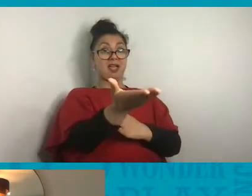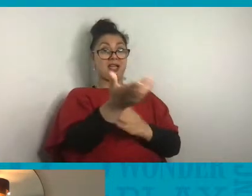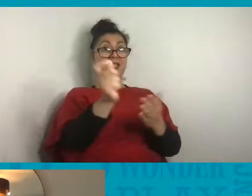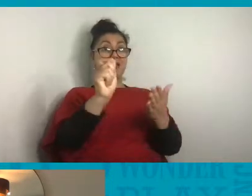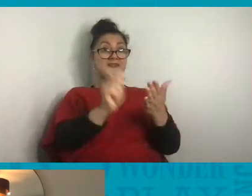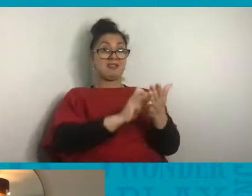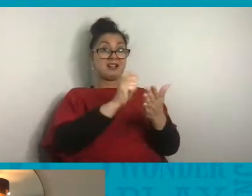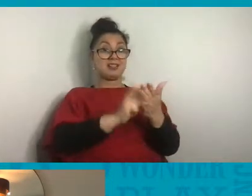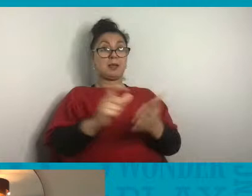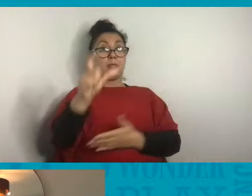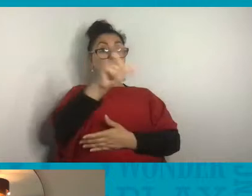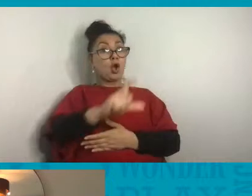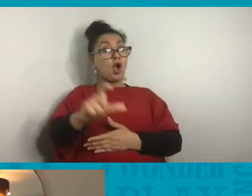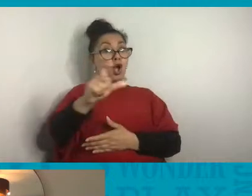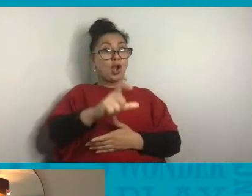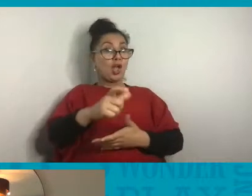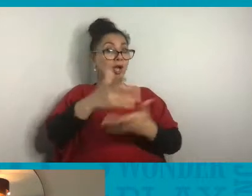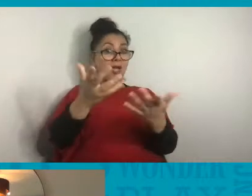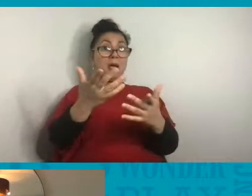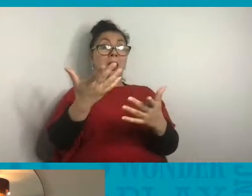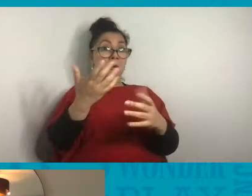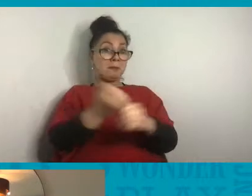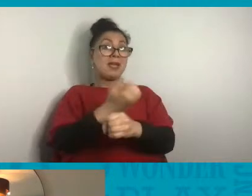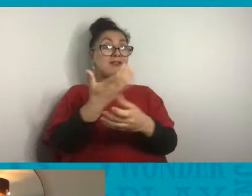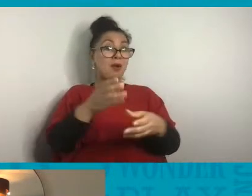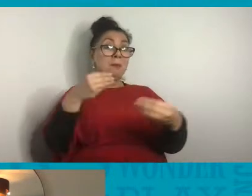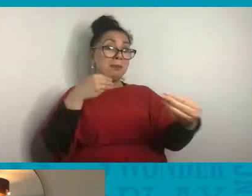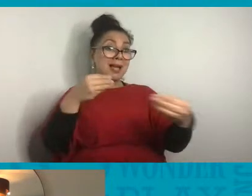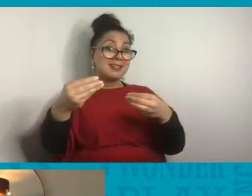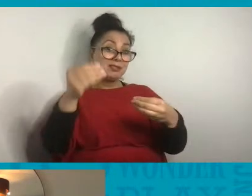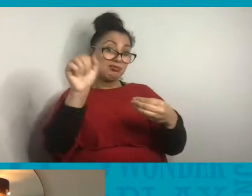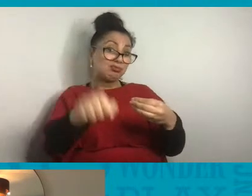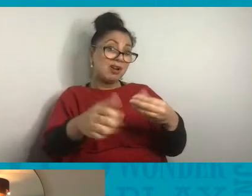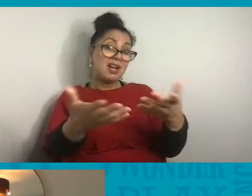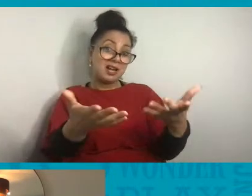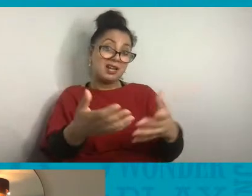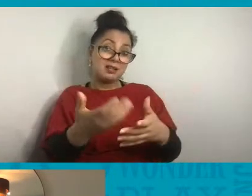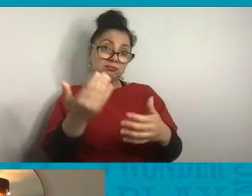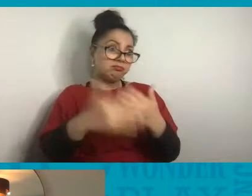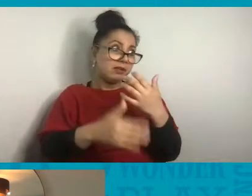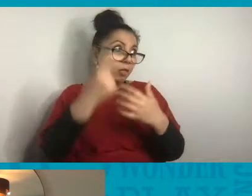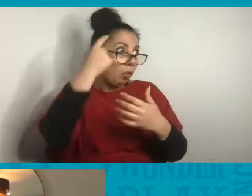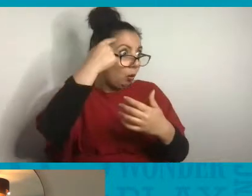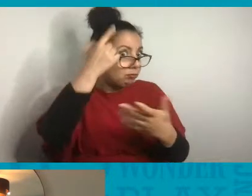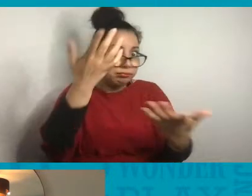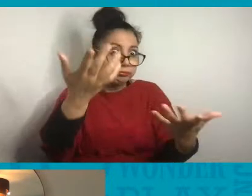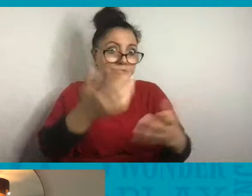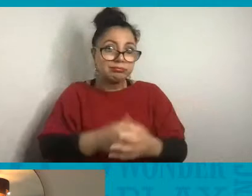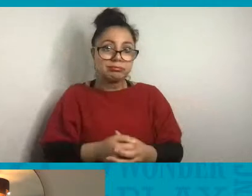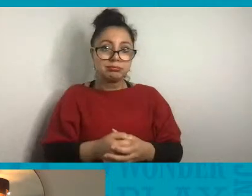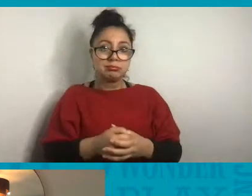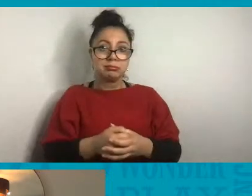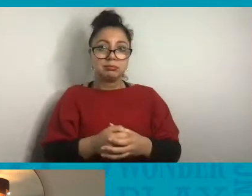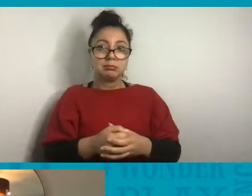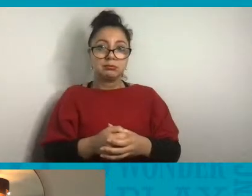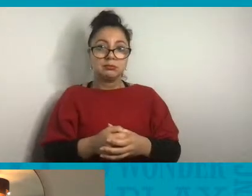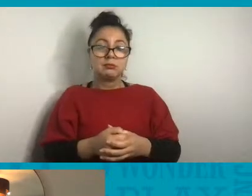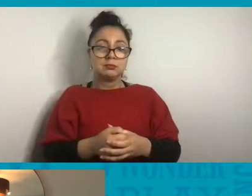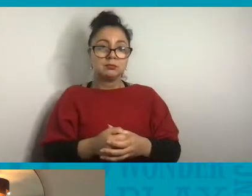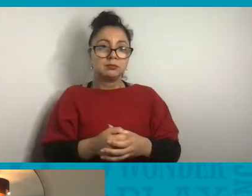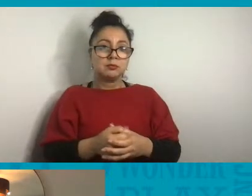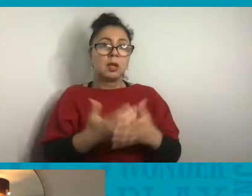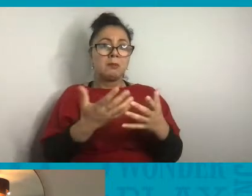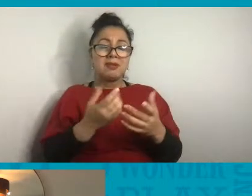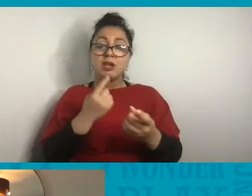the colours, they're made from plastic, aren't they? often don't think about that. And we've had a